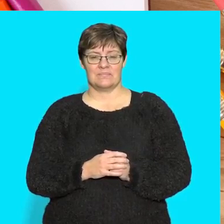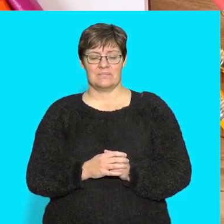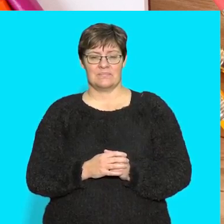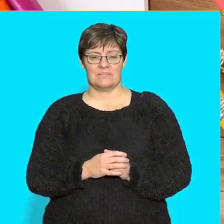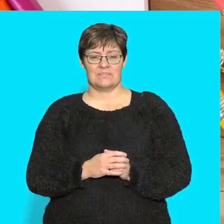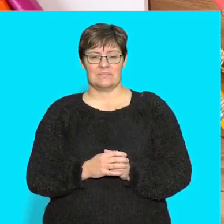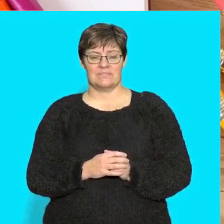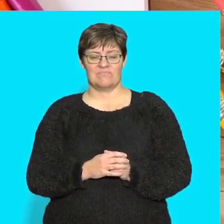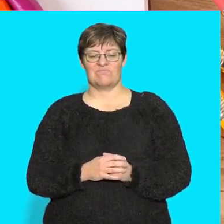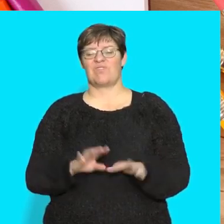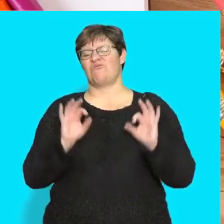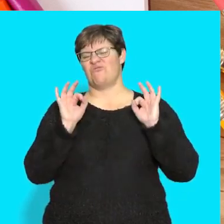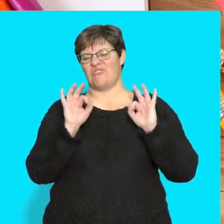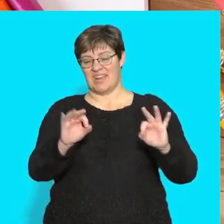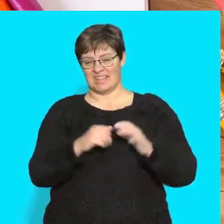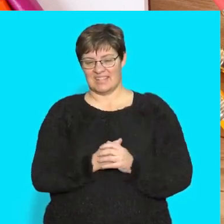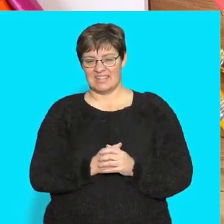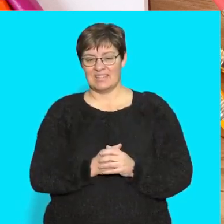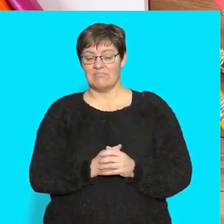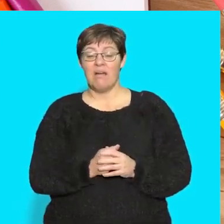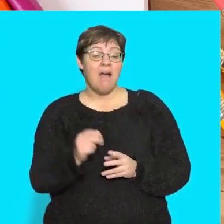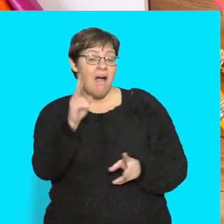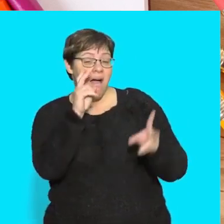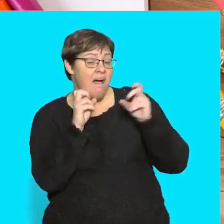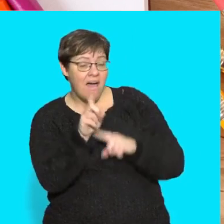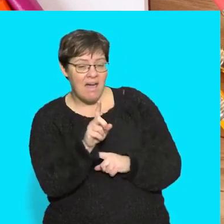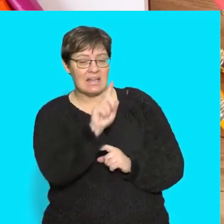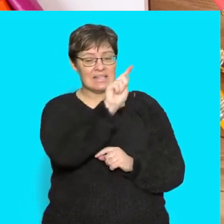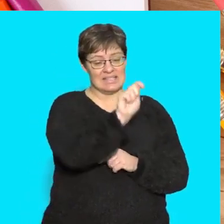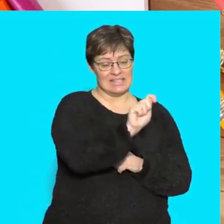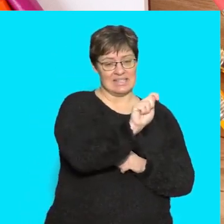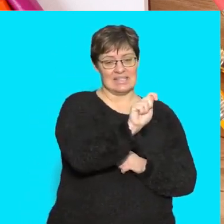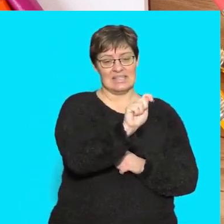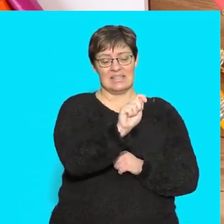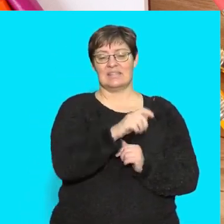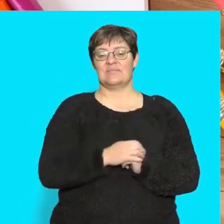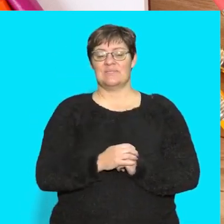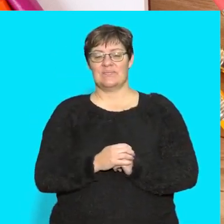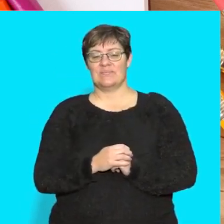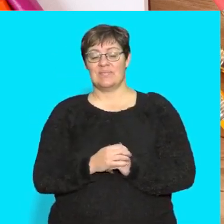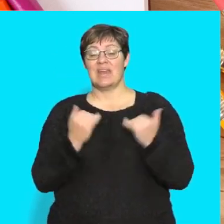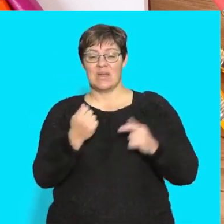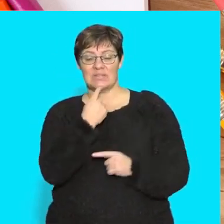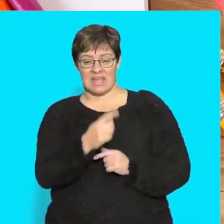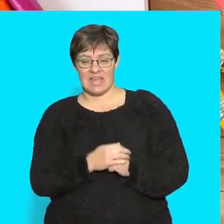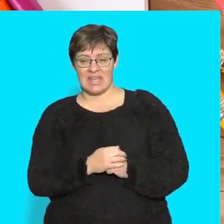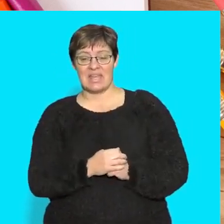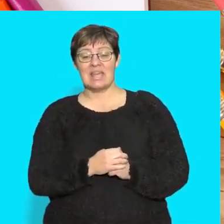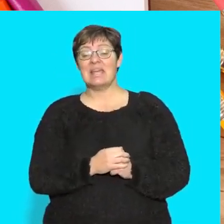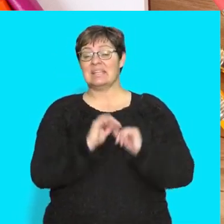That's right. We hear t-A-P say ten